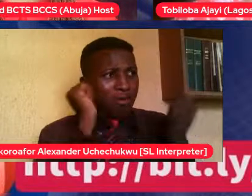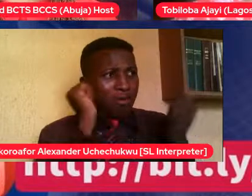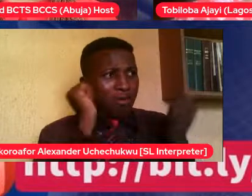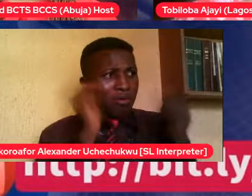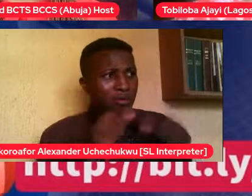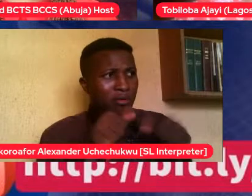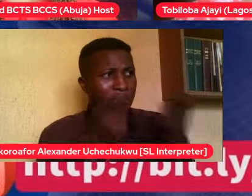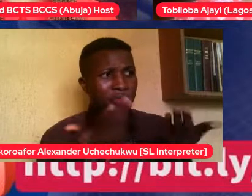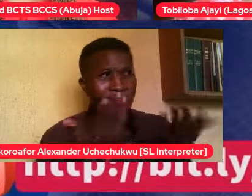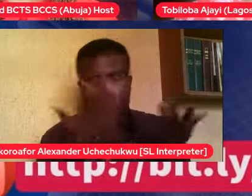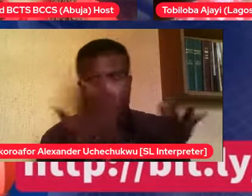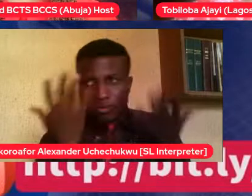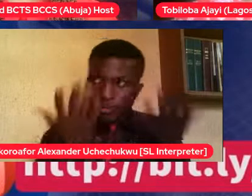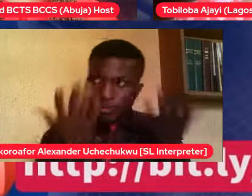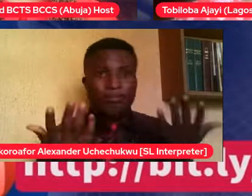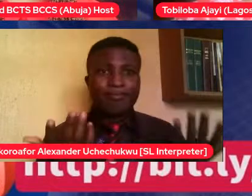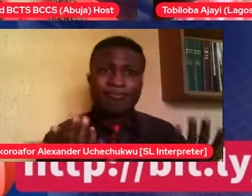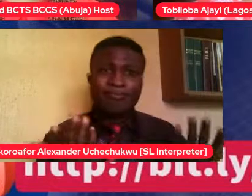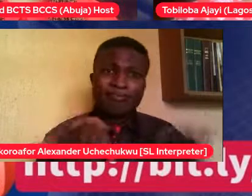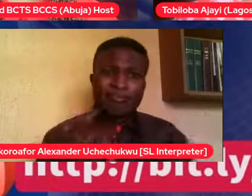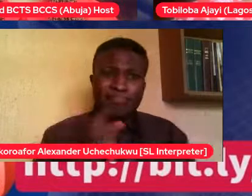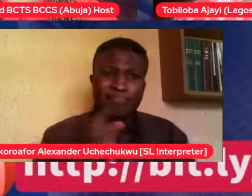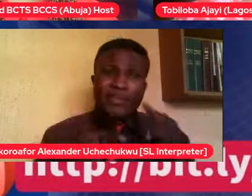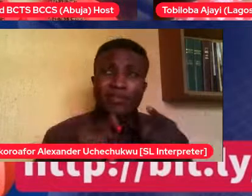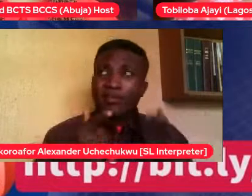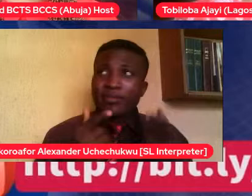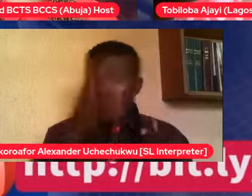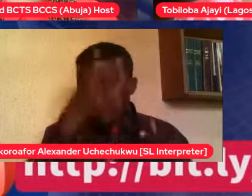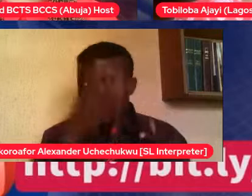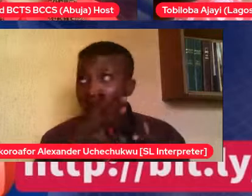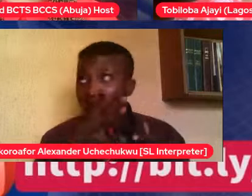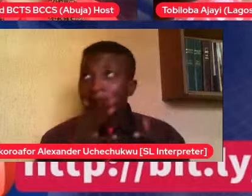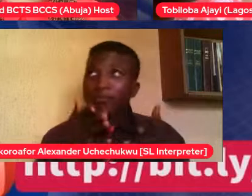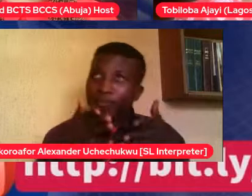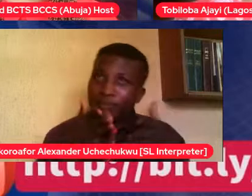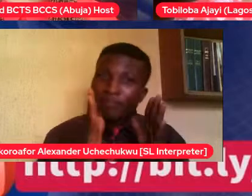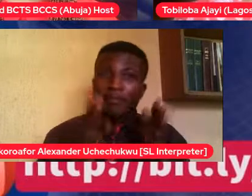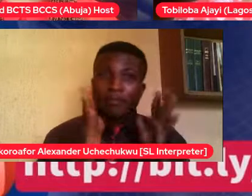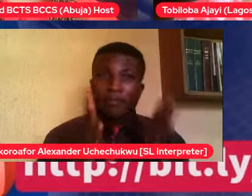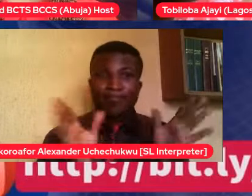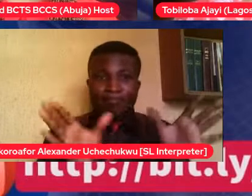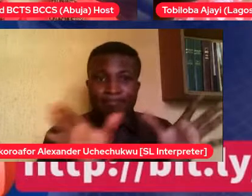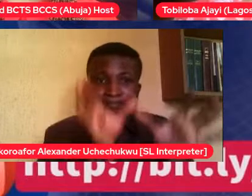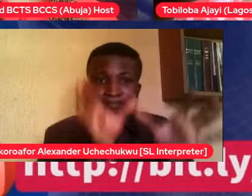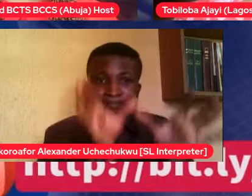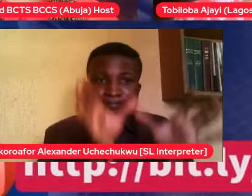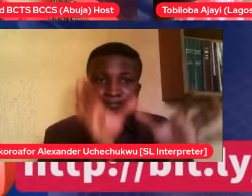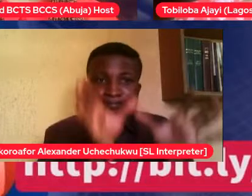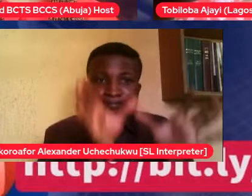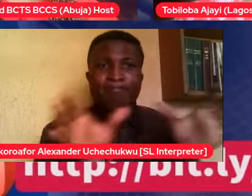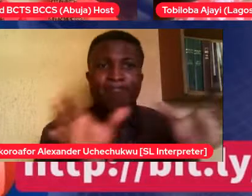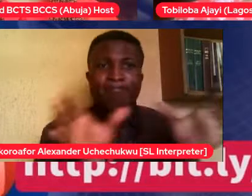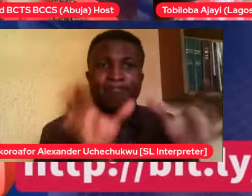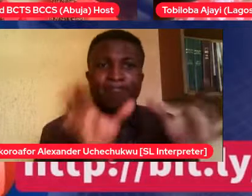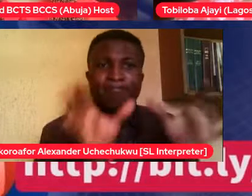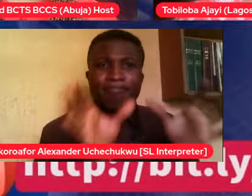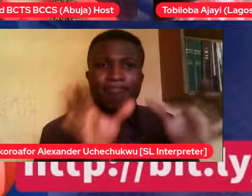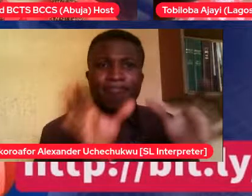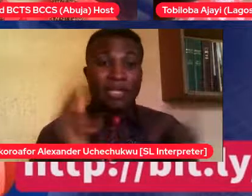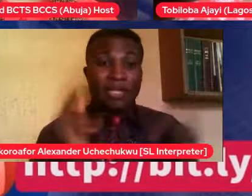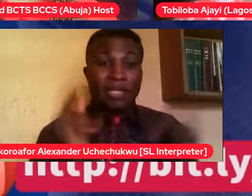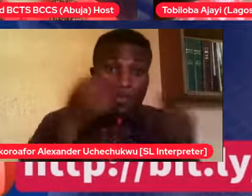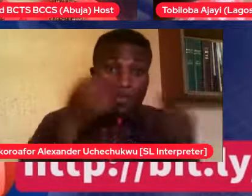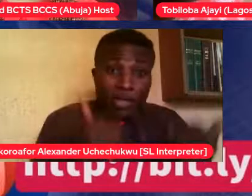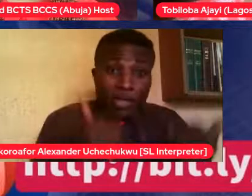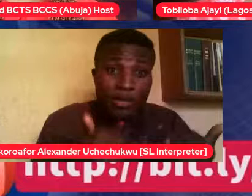But the parents are not there living their lives. It means somehow they managed and they managed well. So sometimes, we don't give our children so